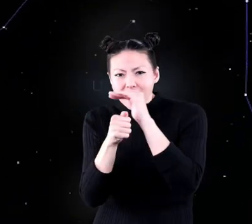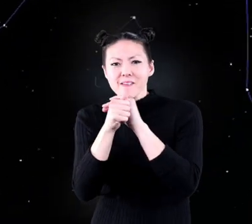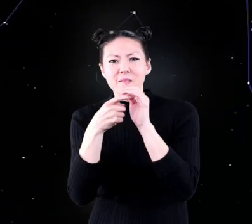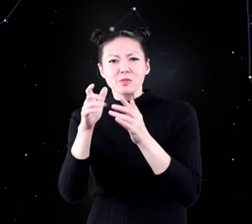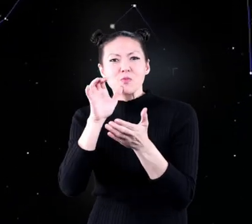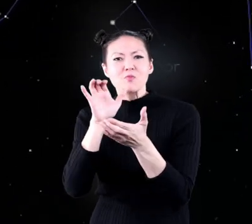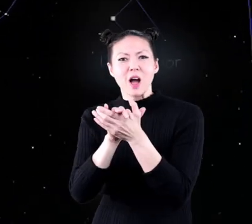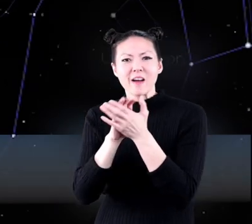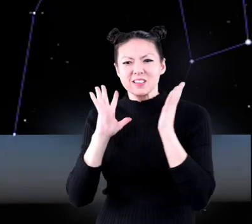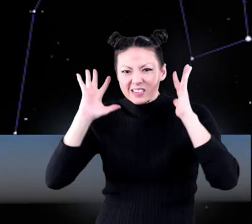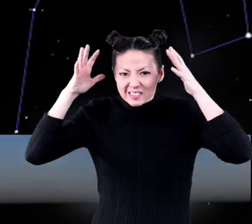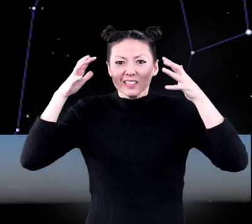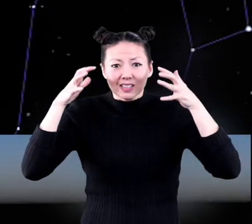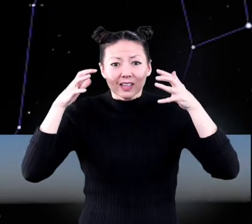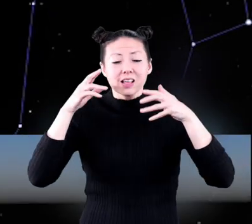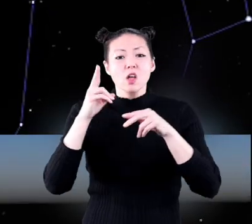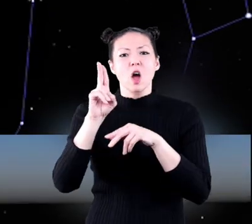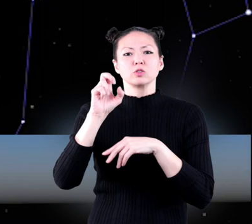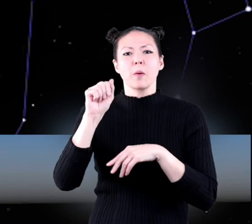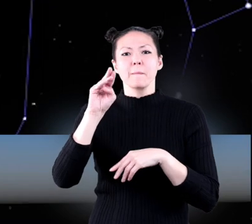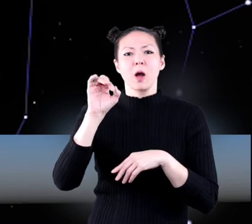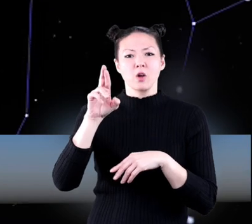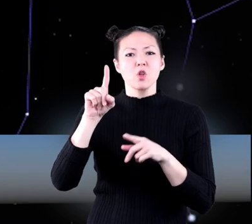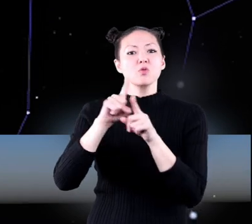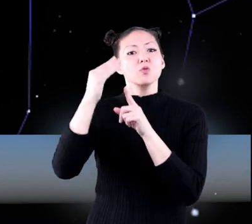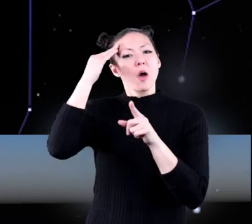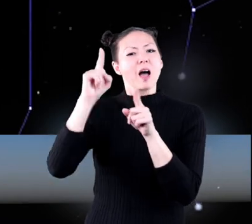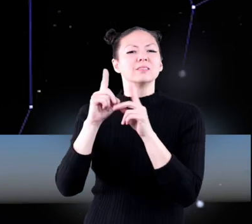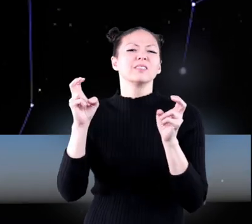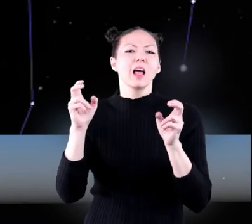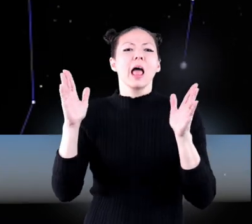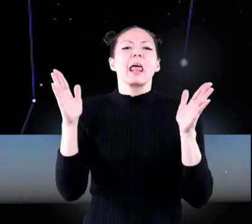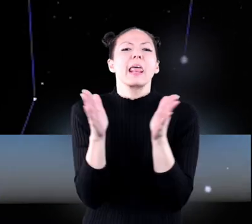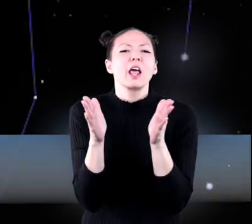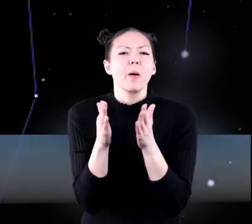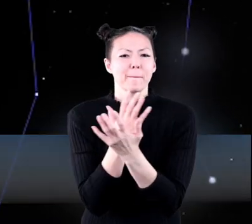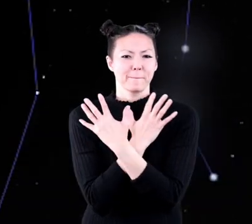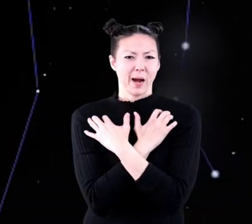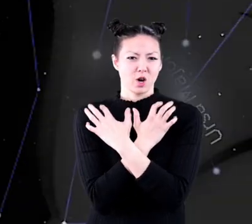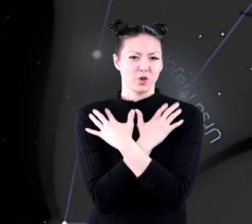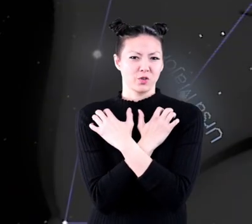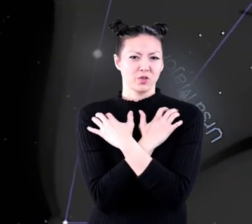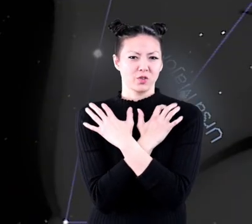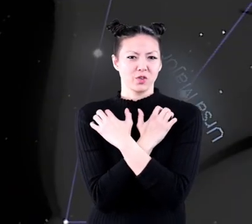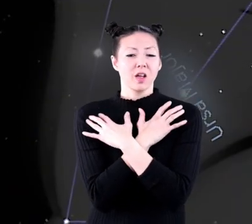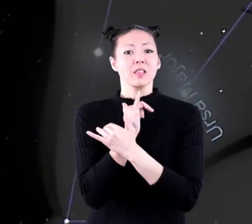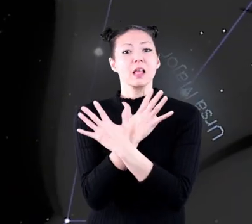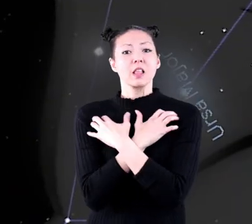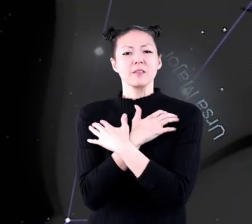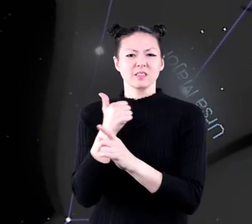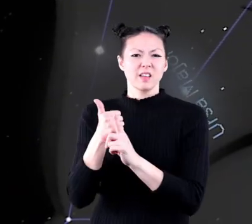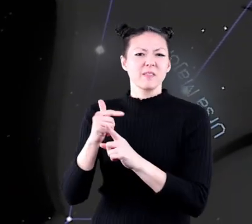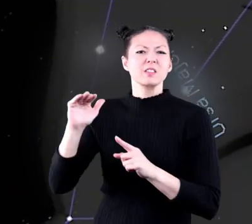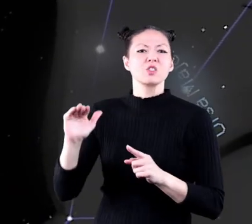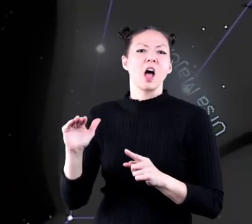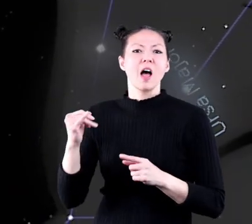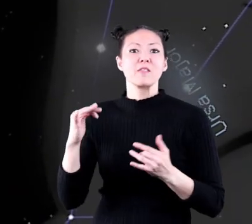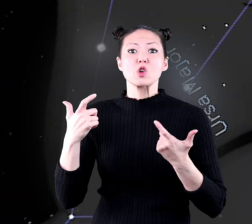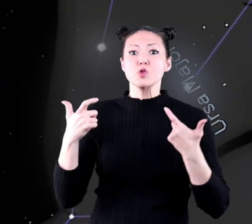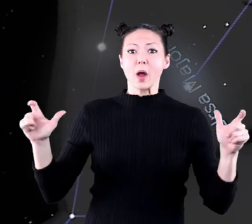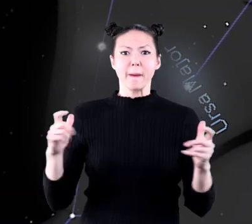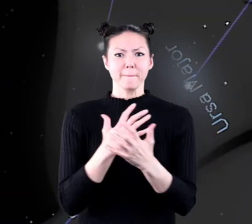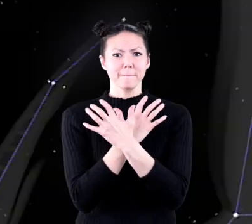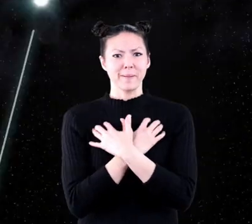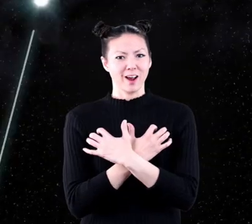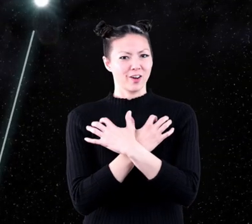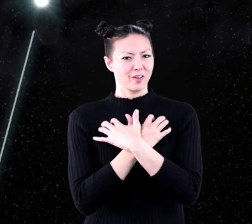wife. Ursa Minor is also known as Little Bear. Little Bear is the child of Great